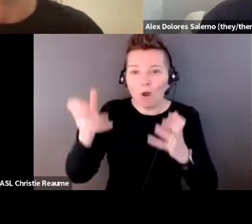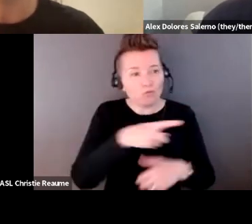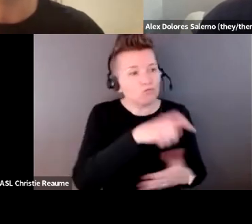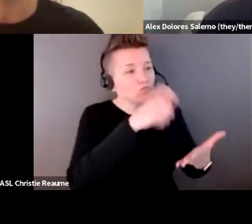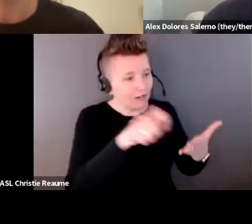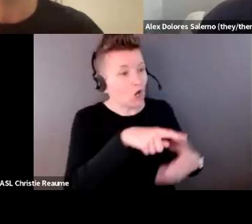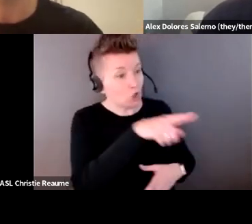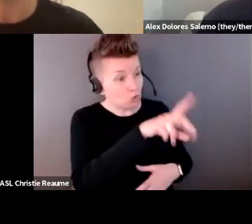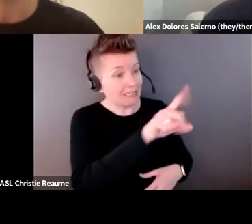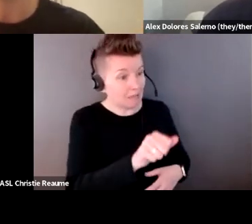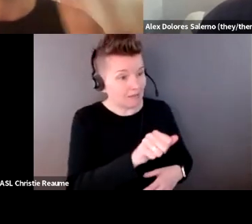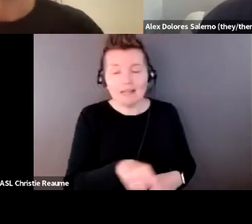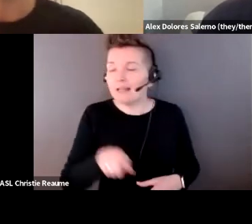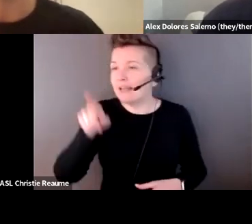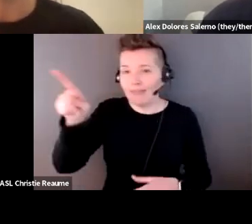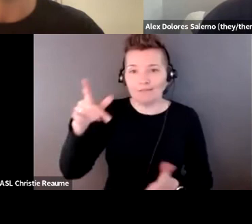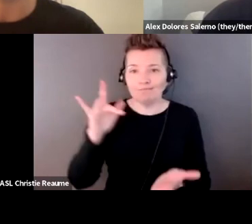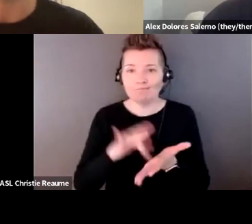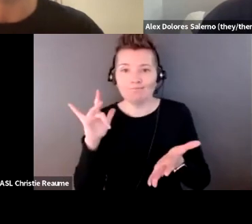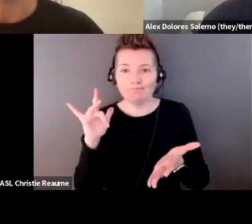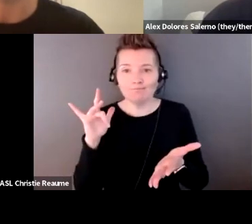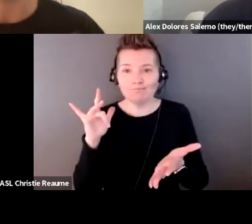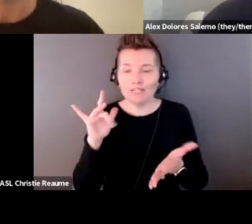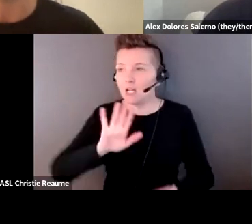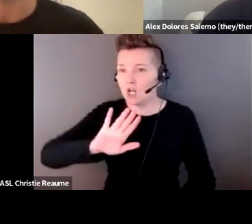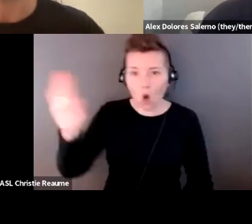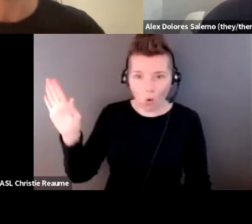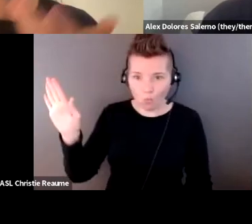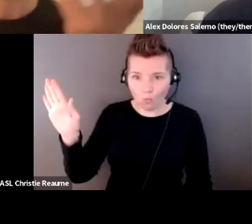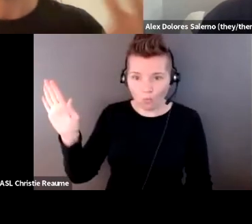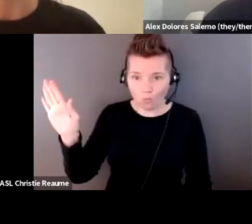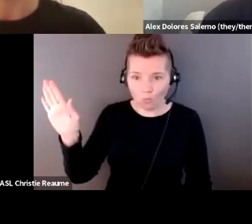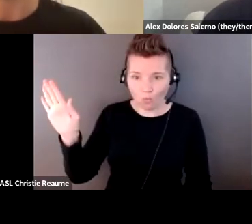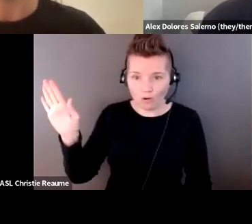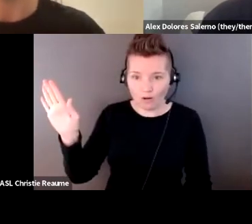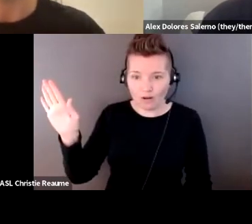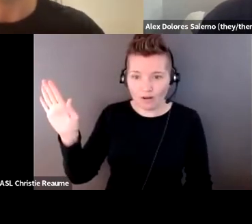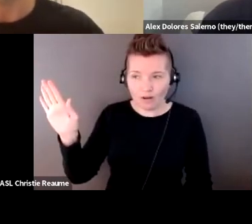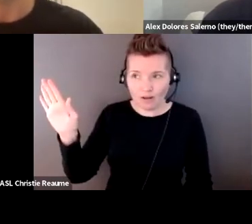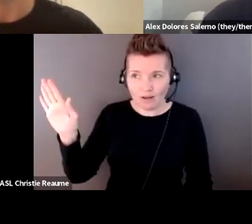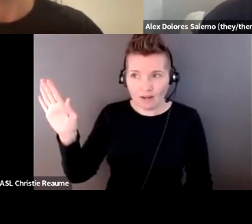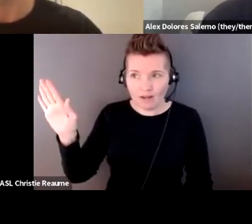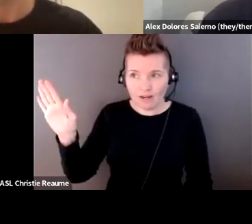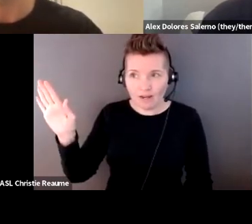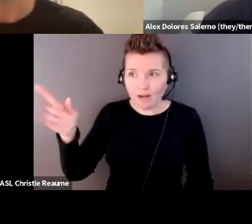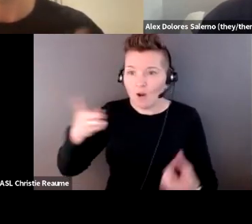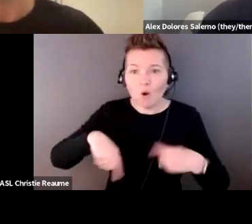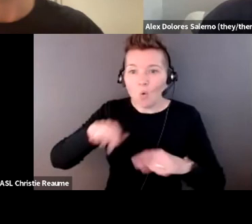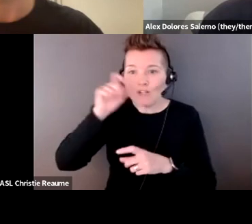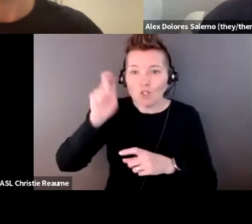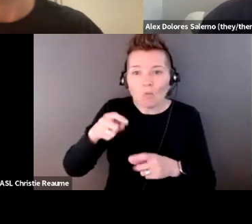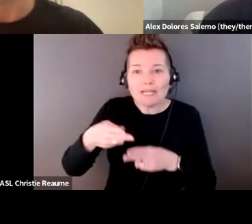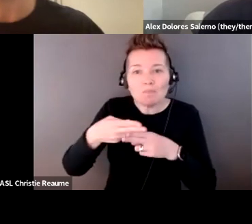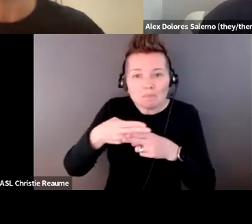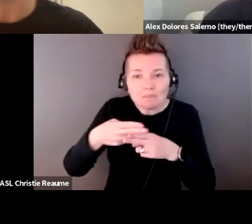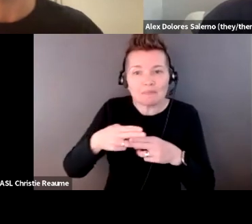they are tokenizing the moment, which is also truly terrifying because I want to say that's not the kind of support we need long term as